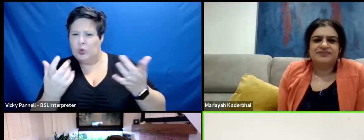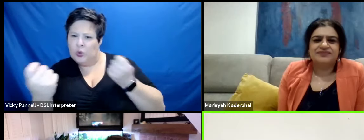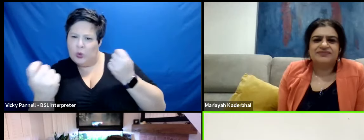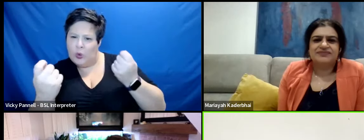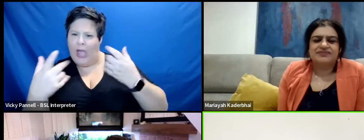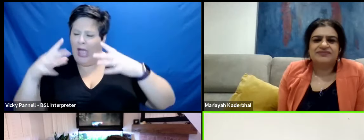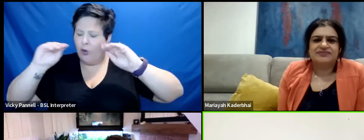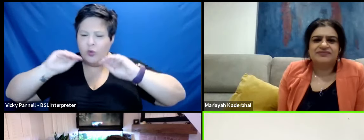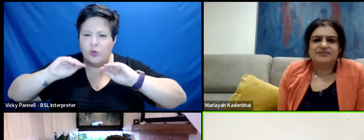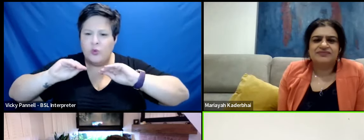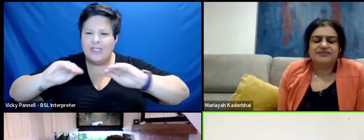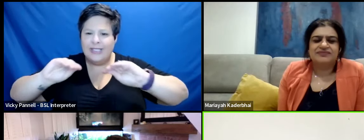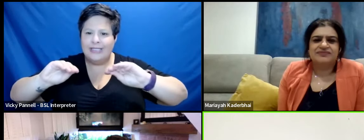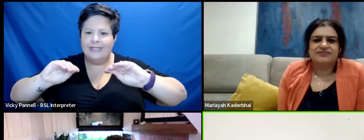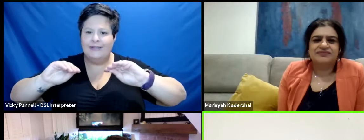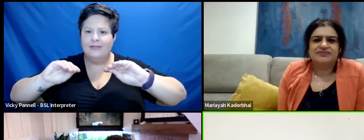teach